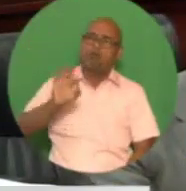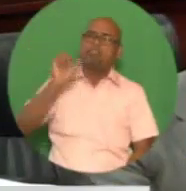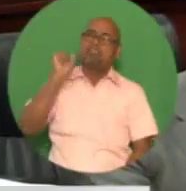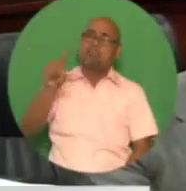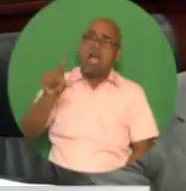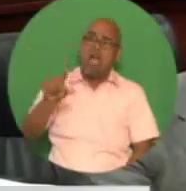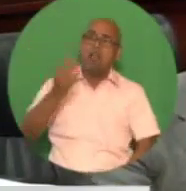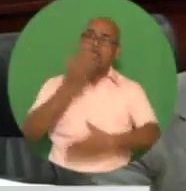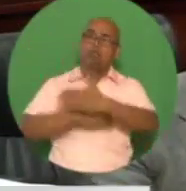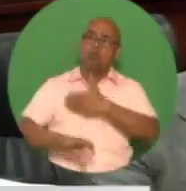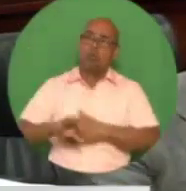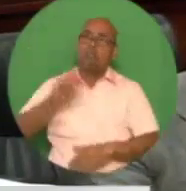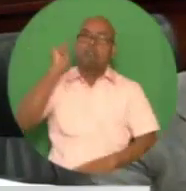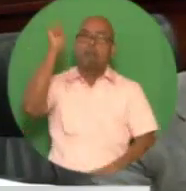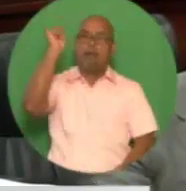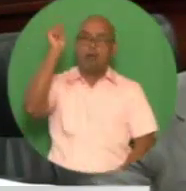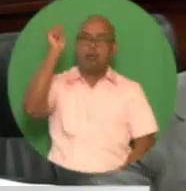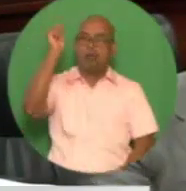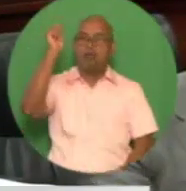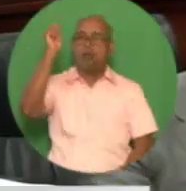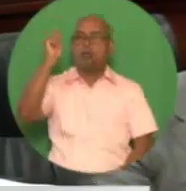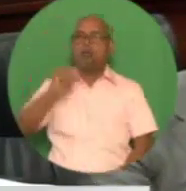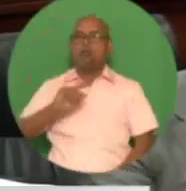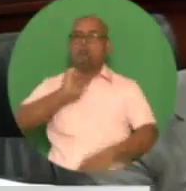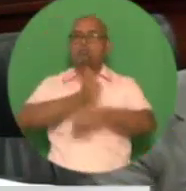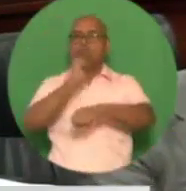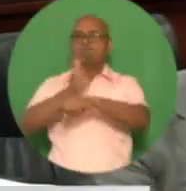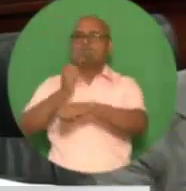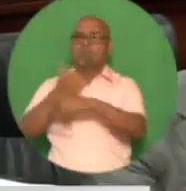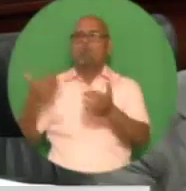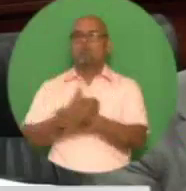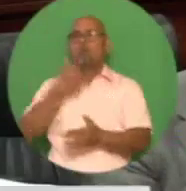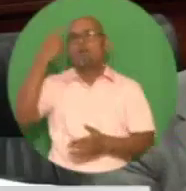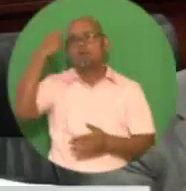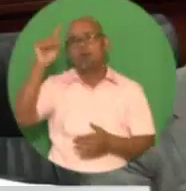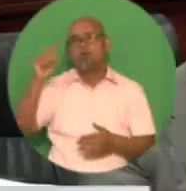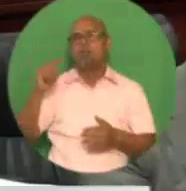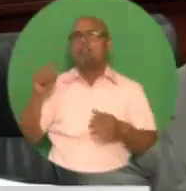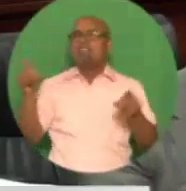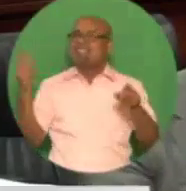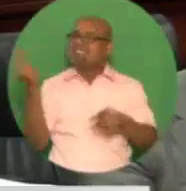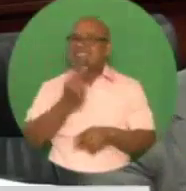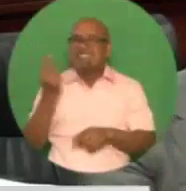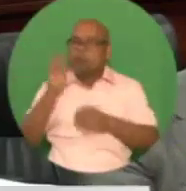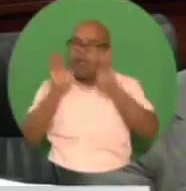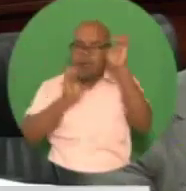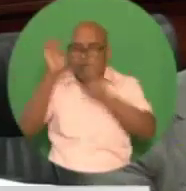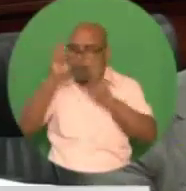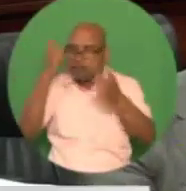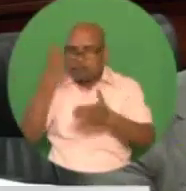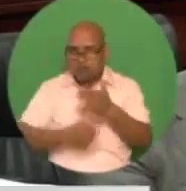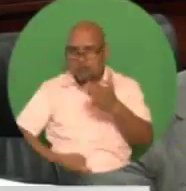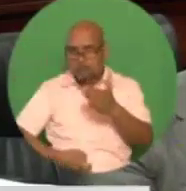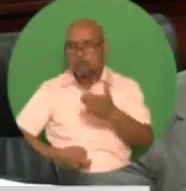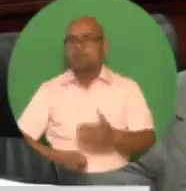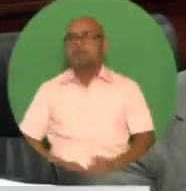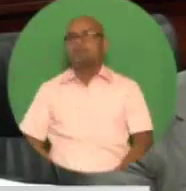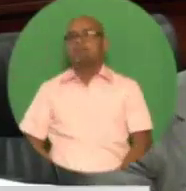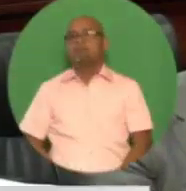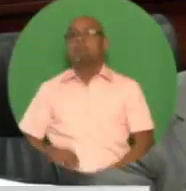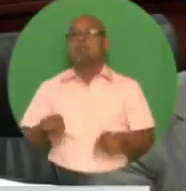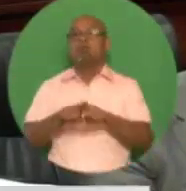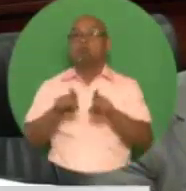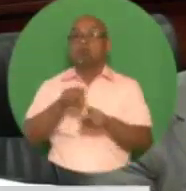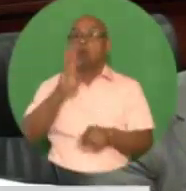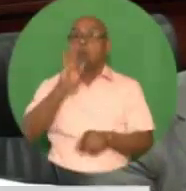Shabonas and Tobago is being finalized. The current plan is for the Board of Inland Revenue to issue notices to property